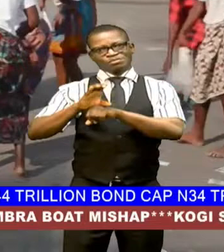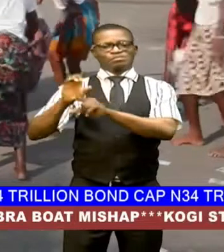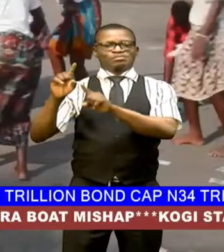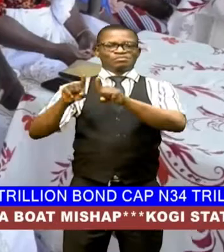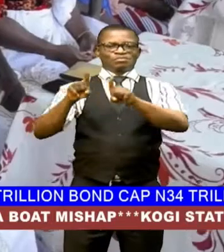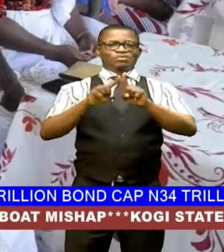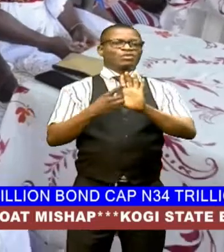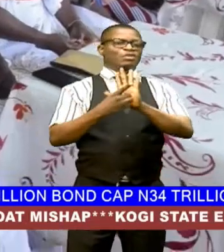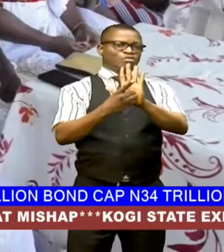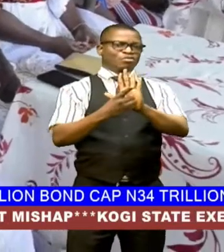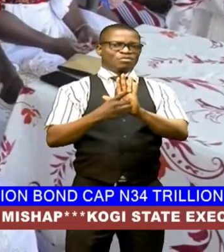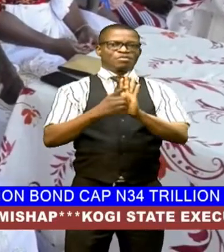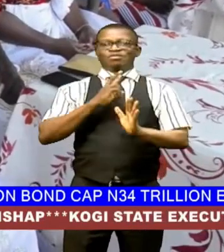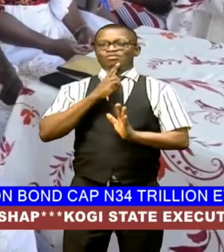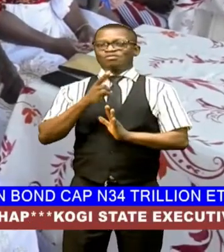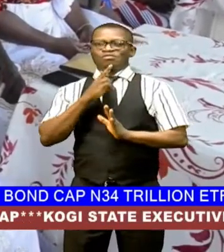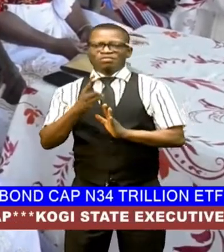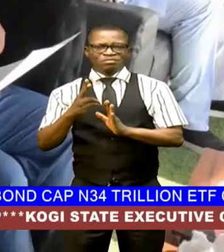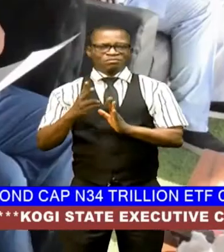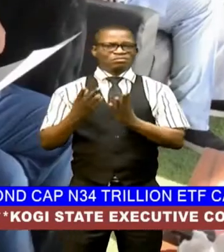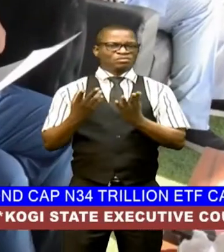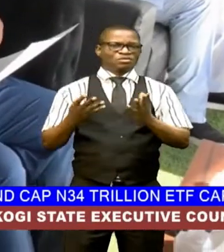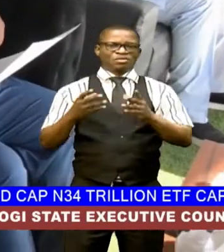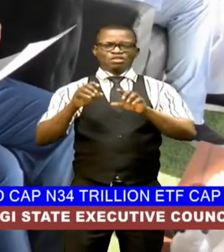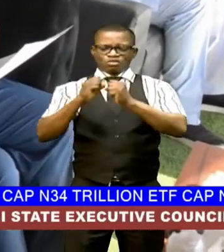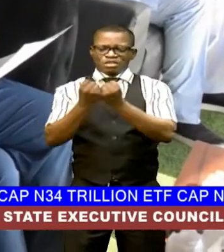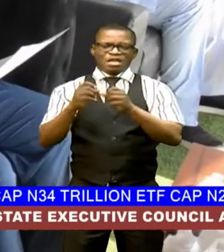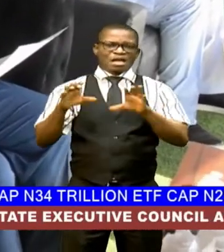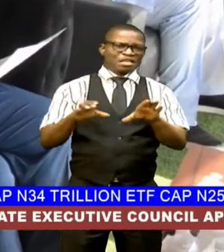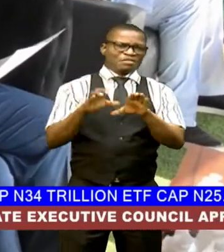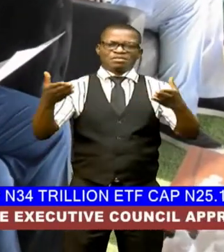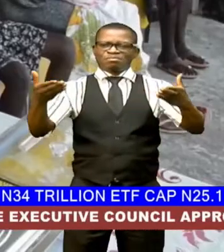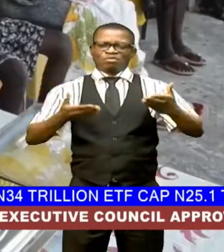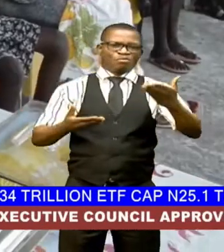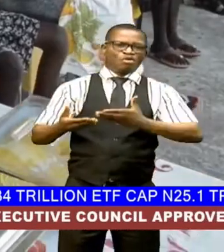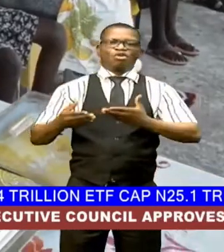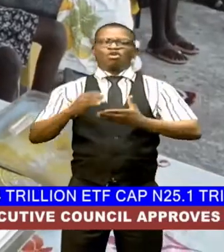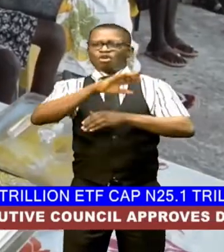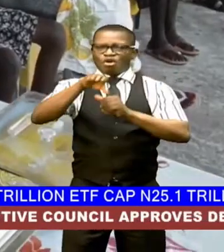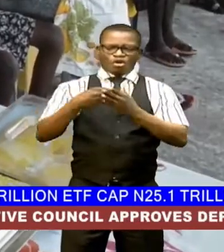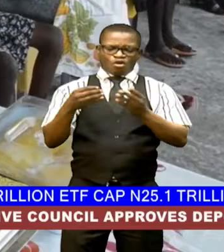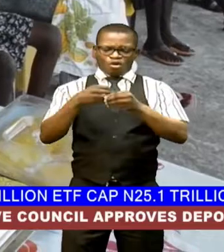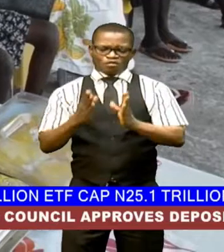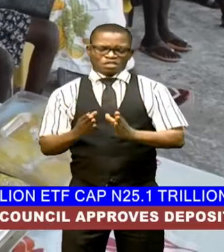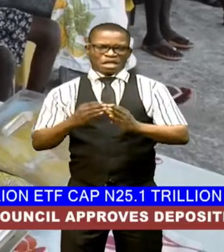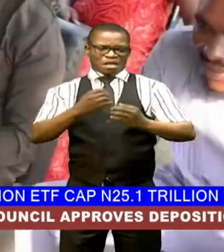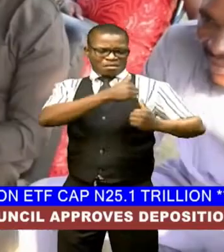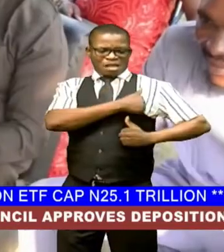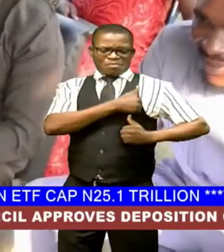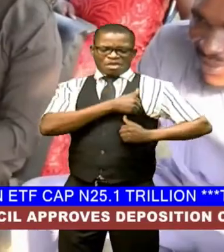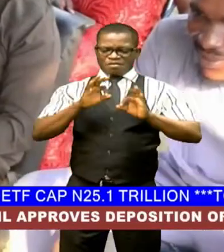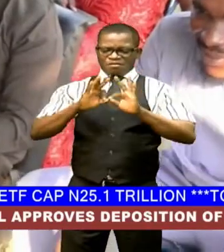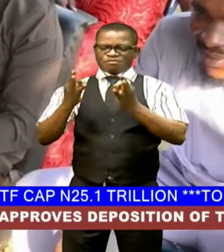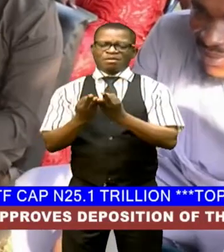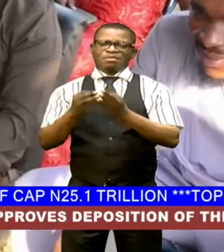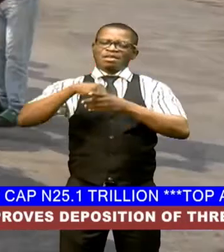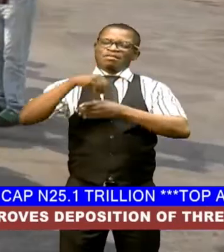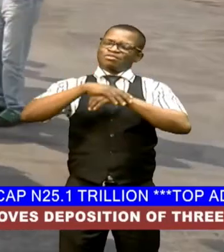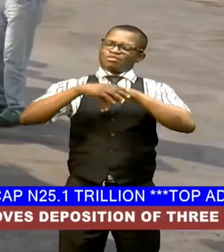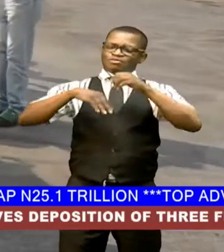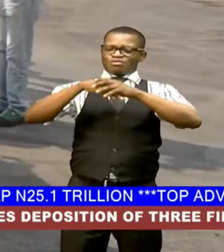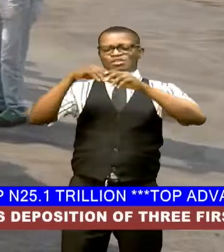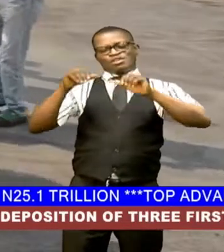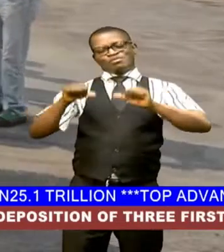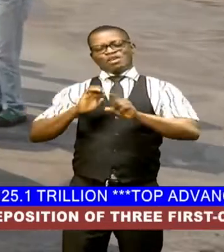nigeria devoid of much regimentation the social activities brought together officers soldiers and their families in a relaxed atmosphere to